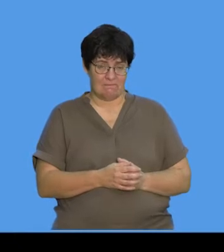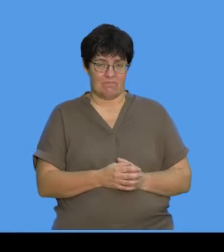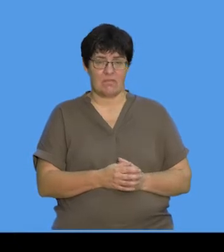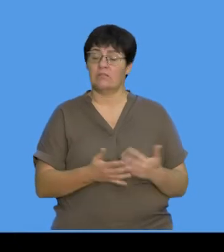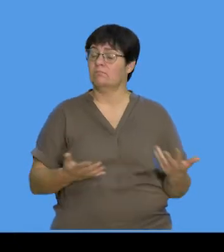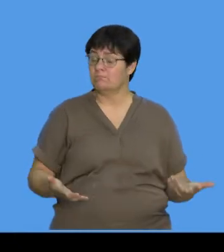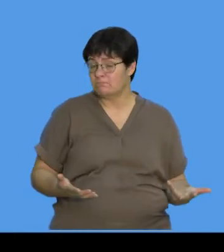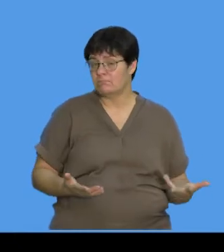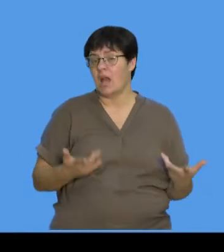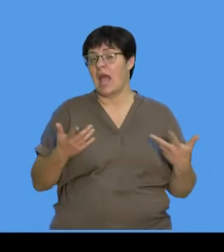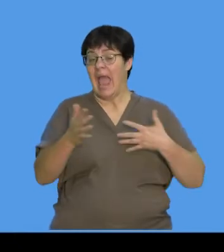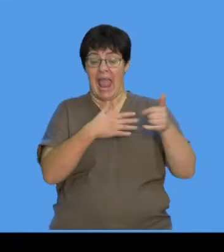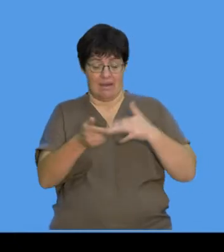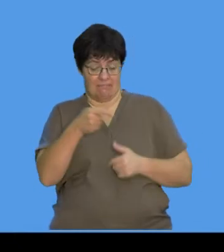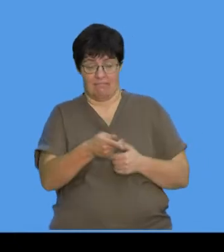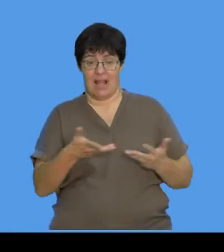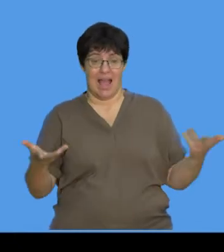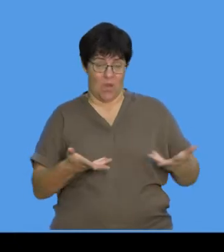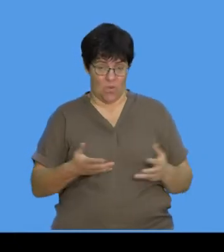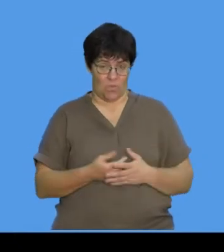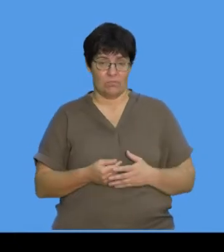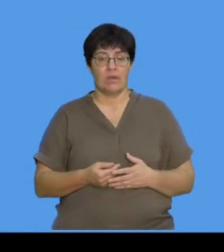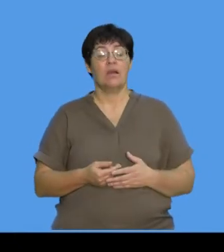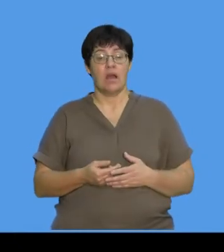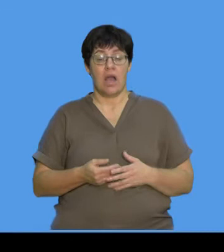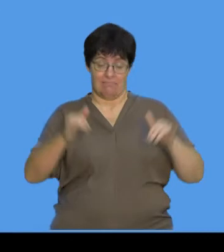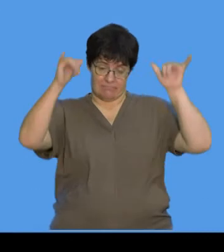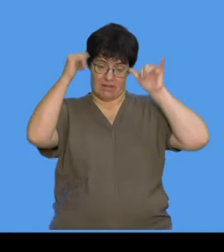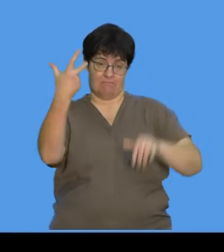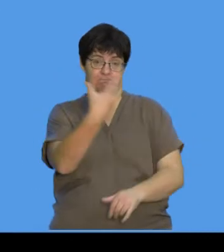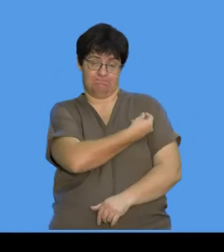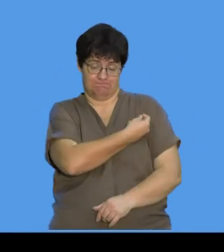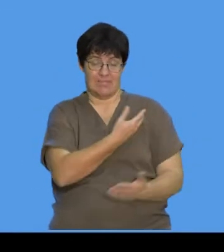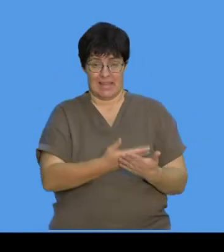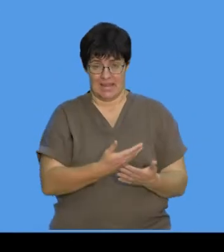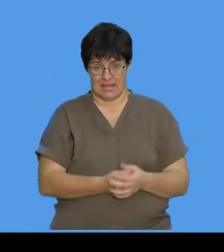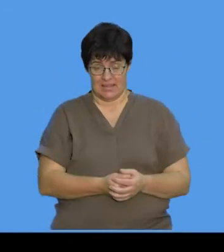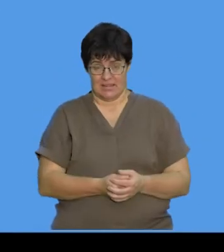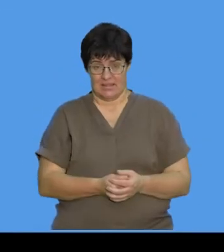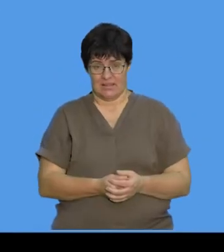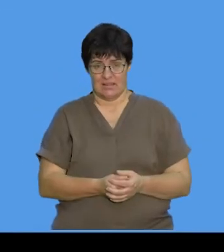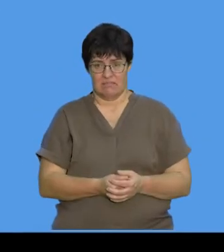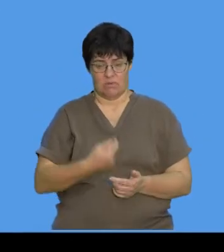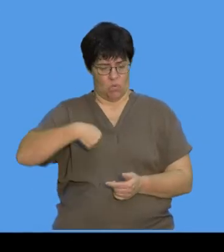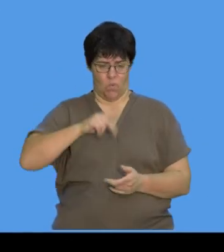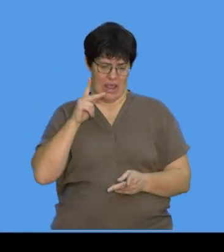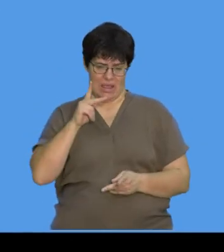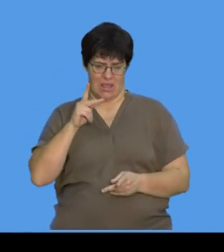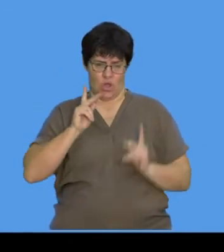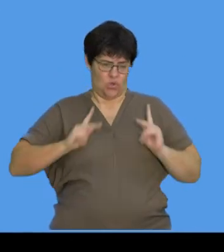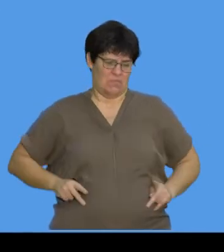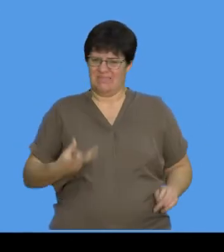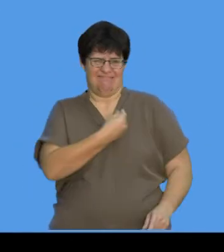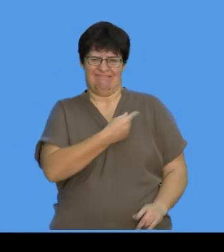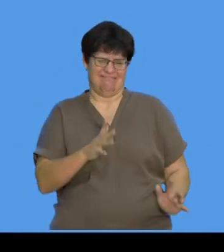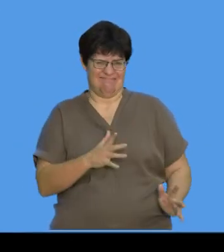drastic. So how are we going to treat it? We can vaccinate our cattle. We don't generally get vaccinated